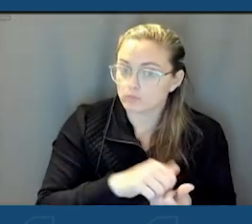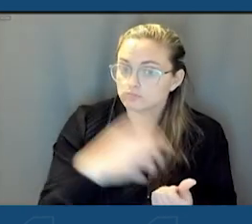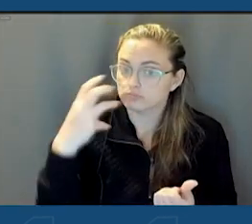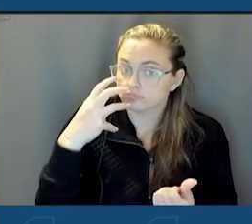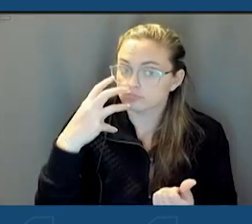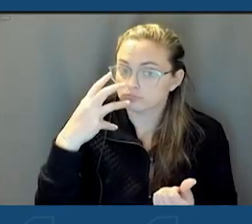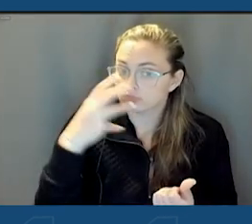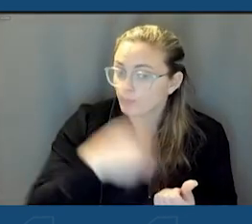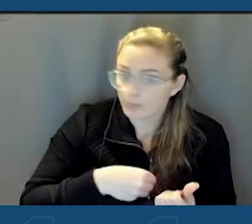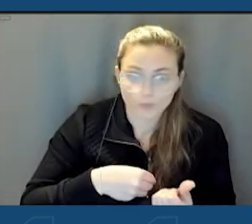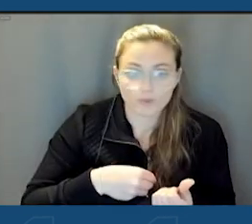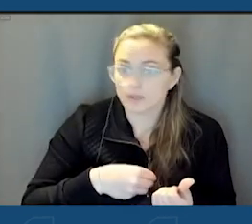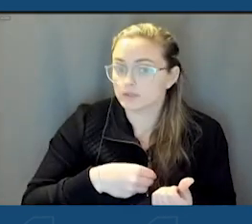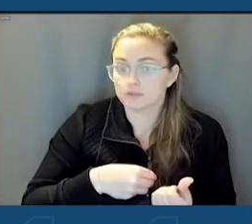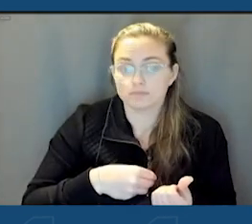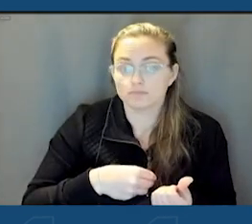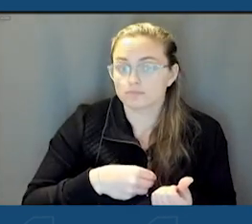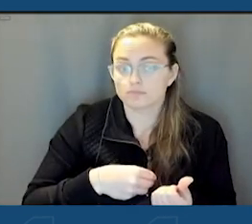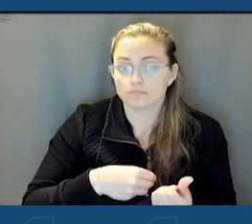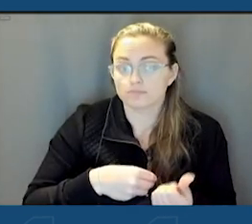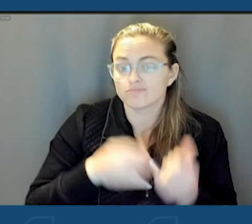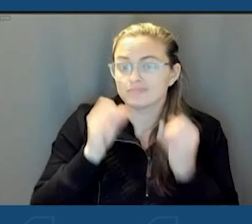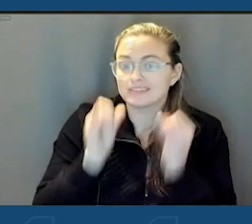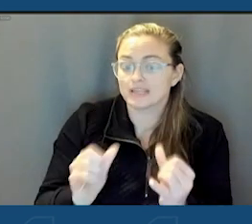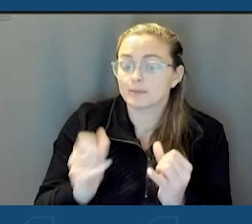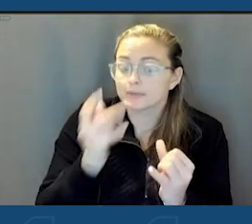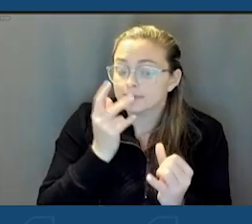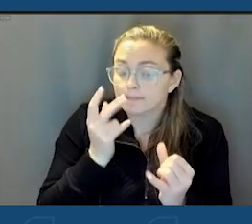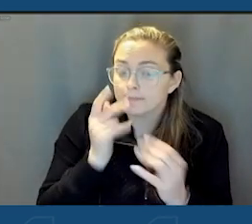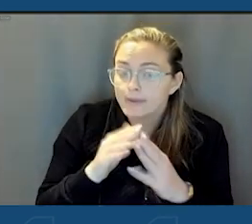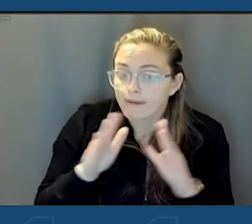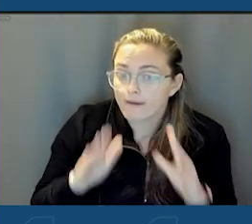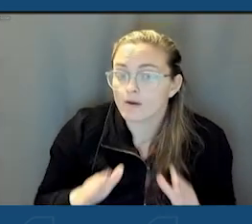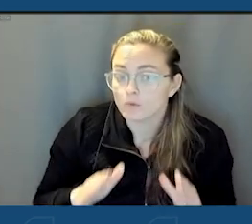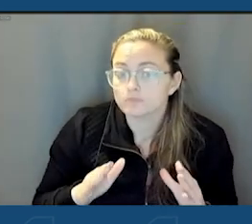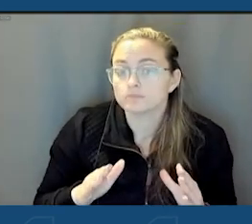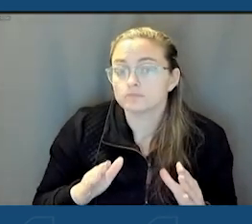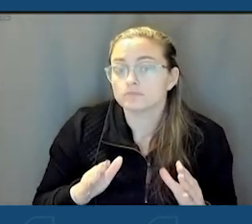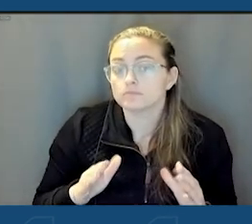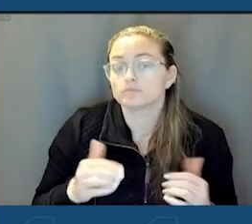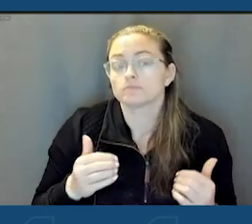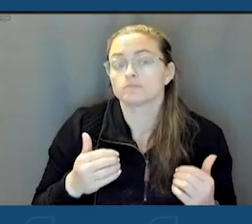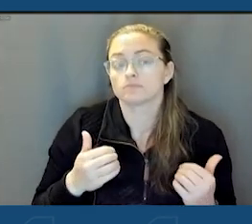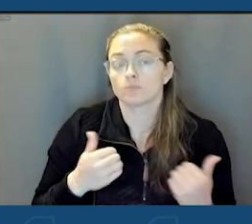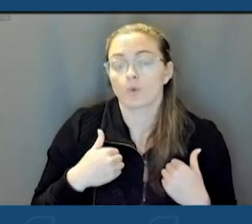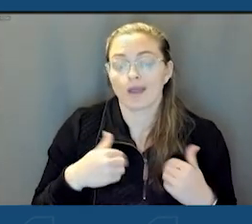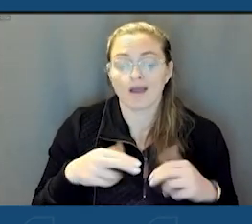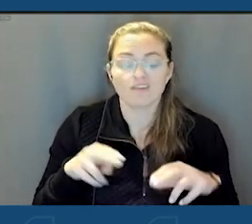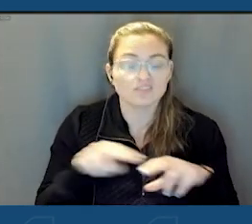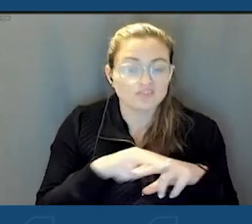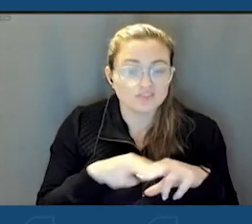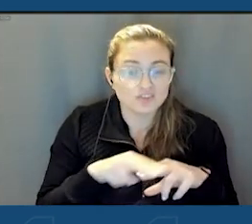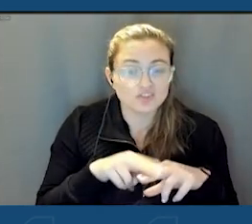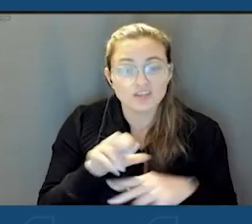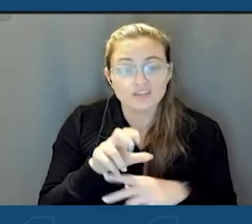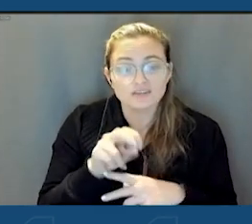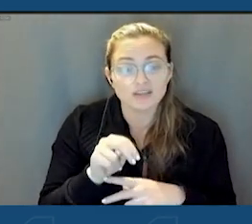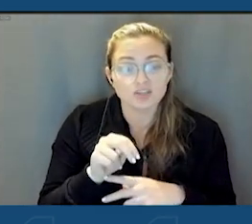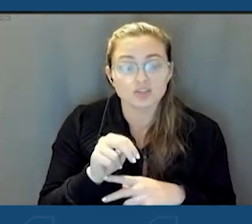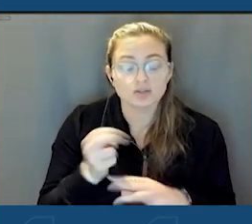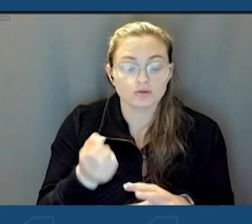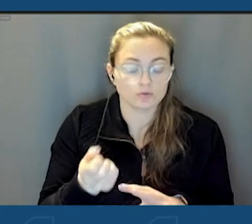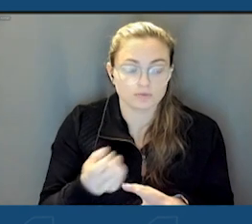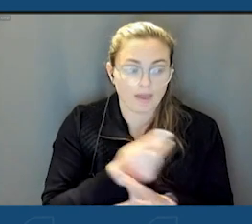as the Pink House. Uh, we also have a railroad station that is, goes back